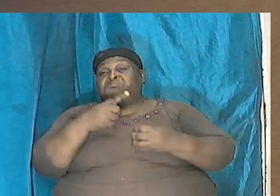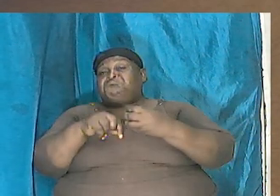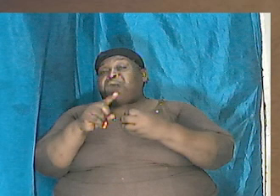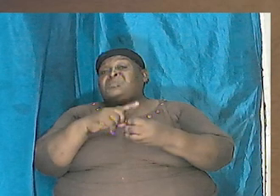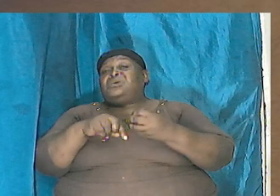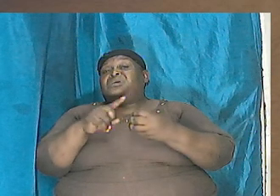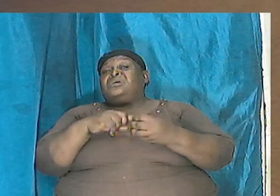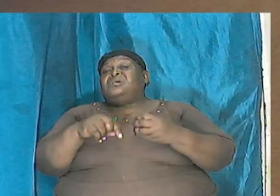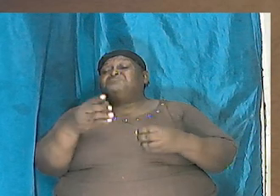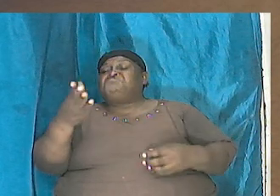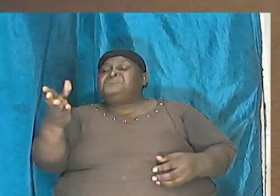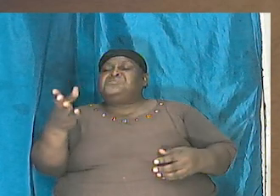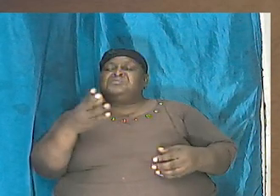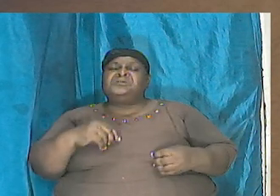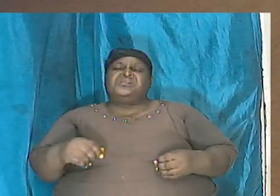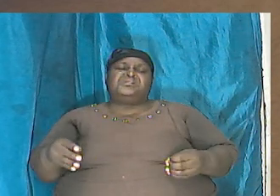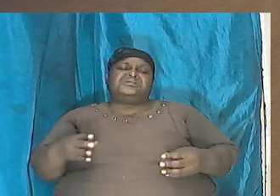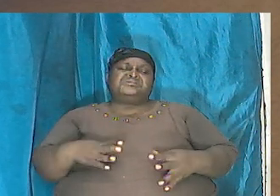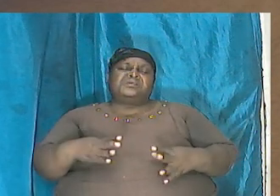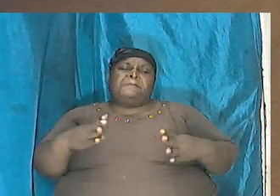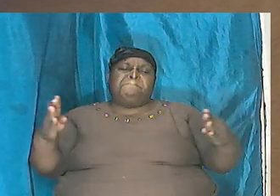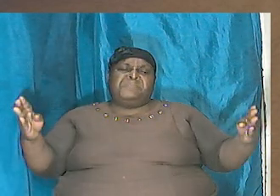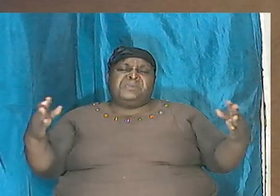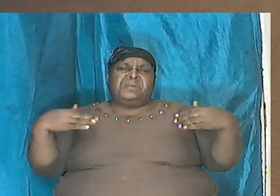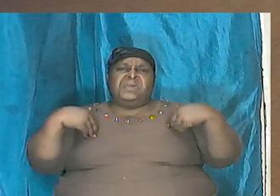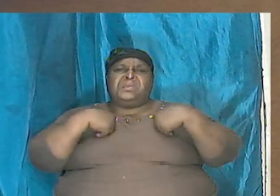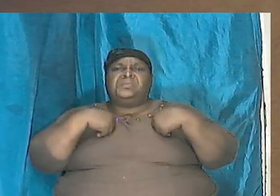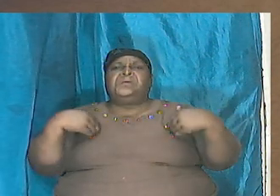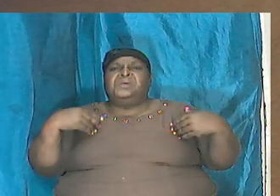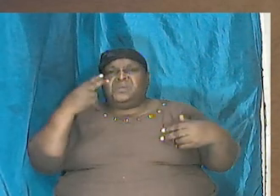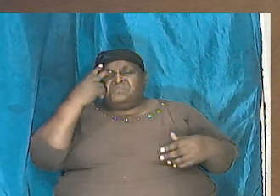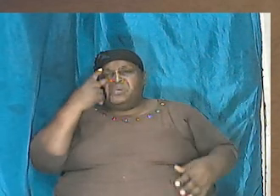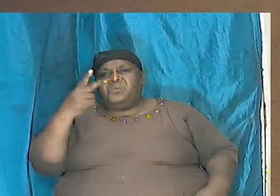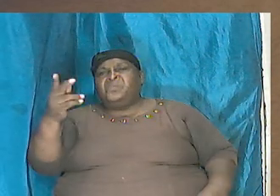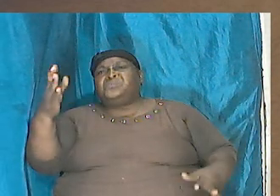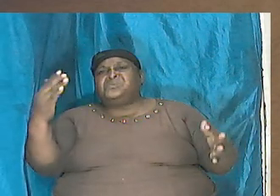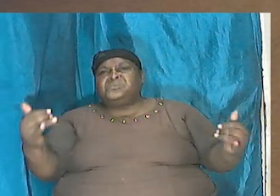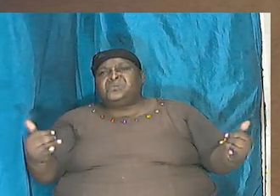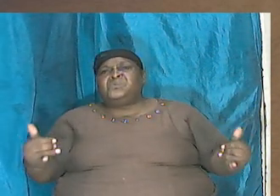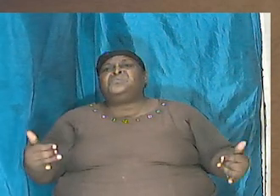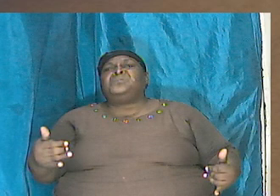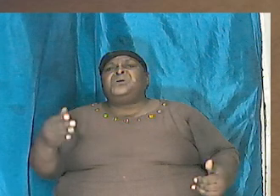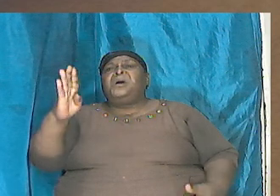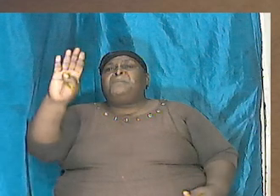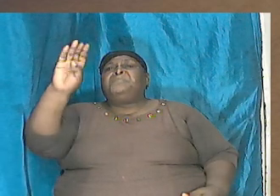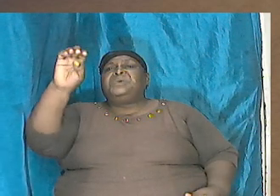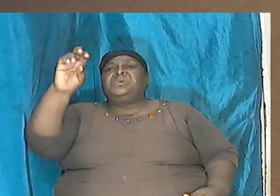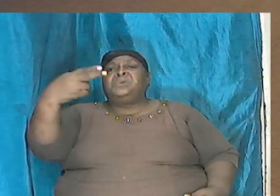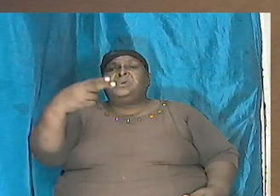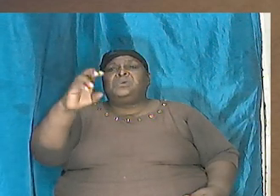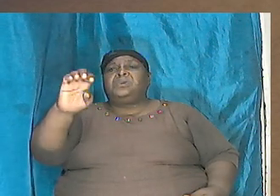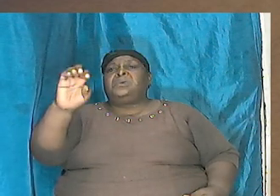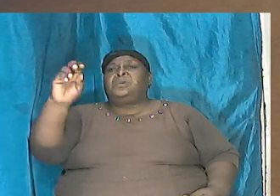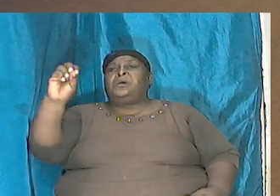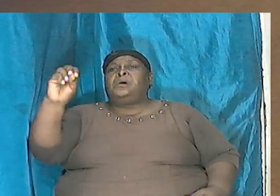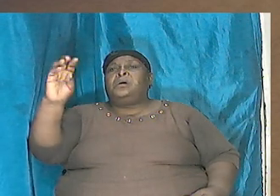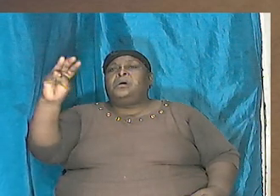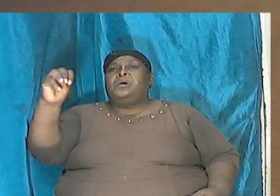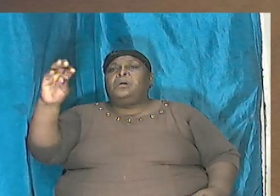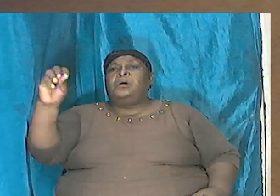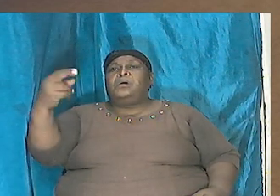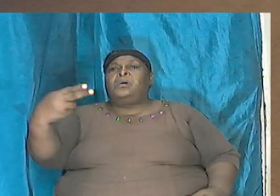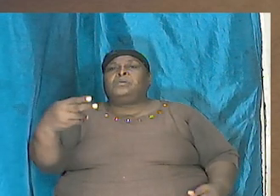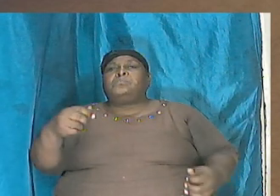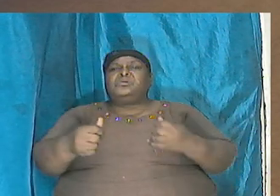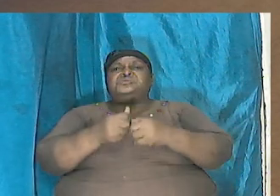these massive creatures behold now behemoth which I made with thee